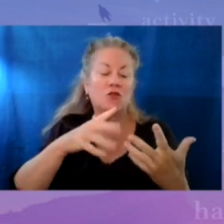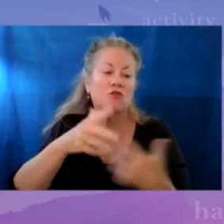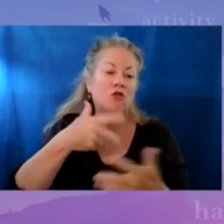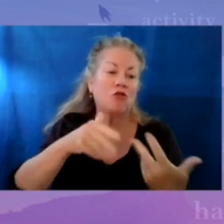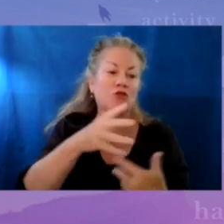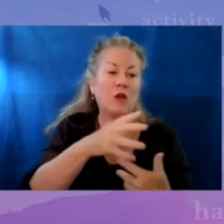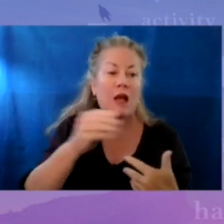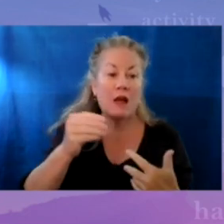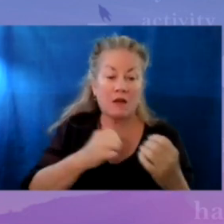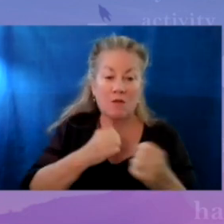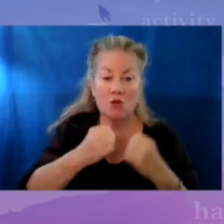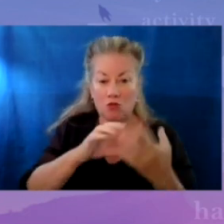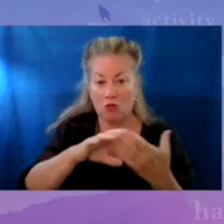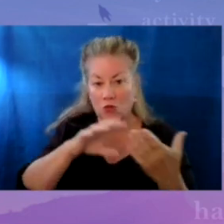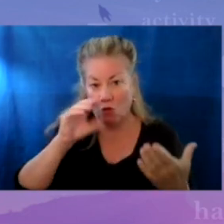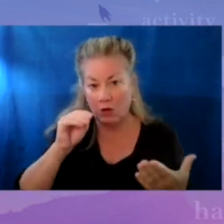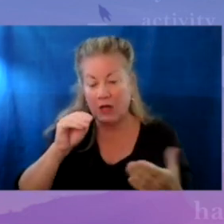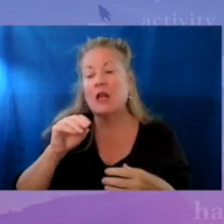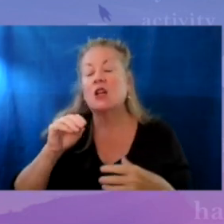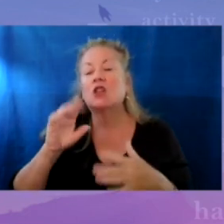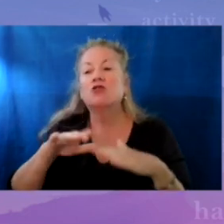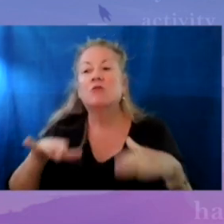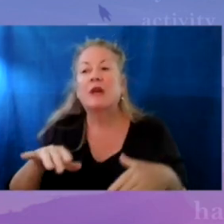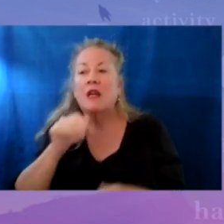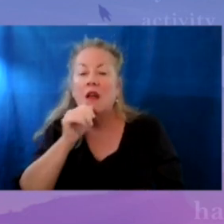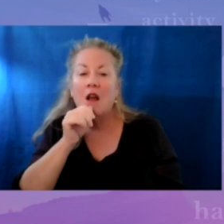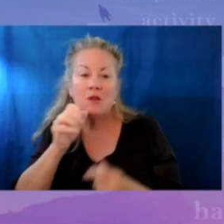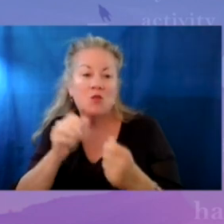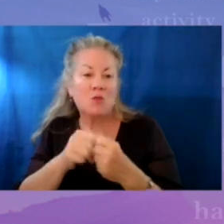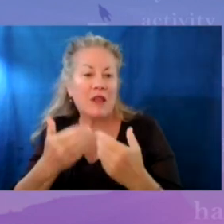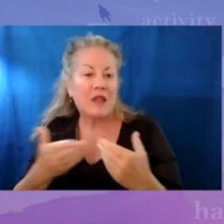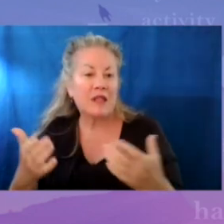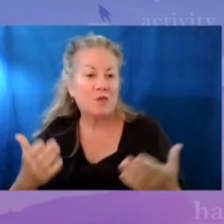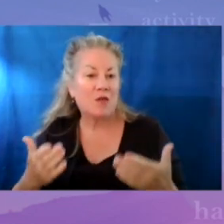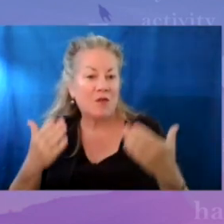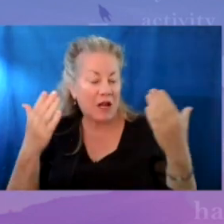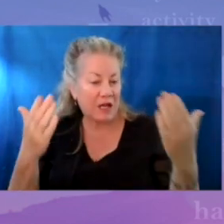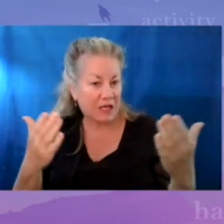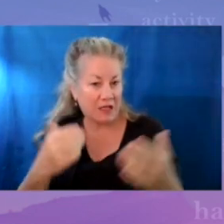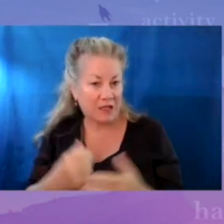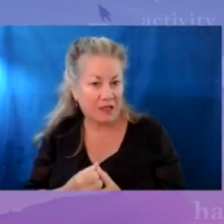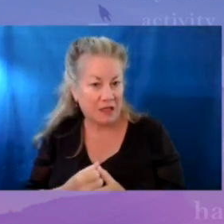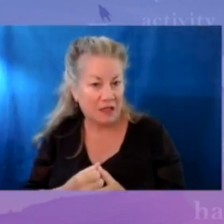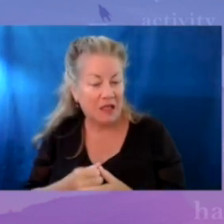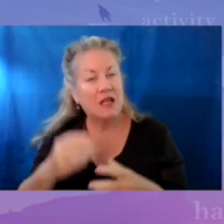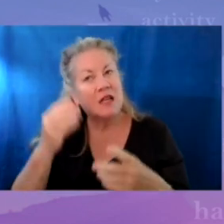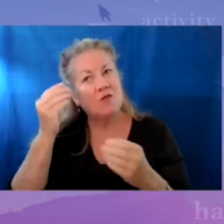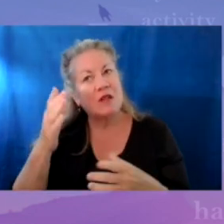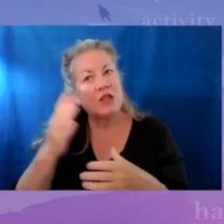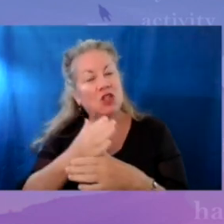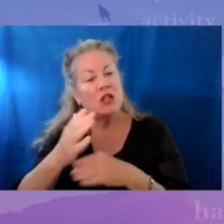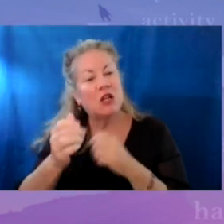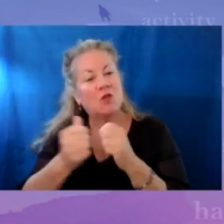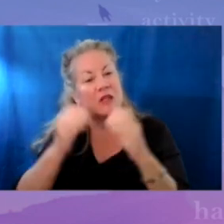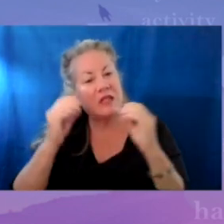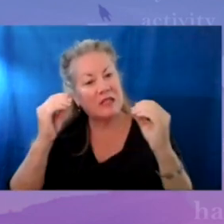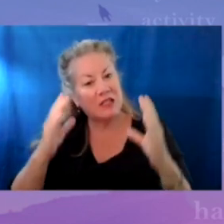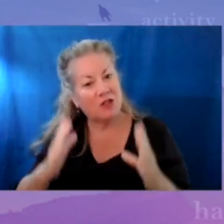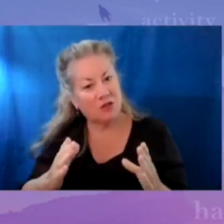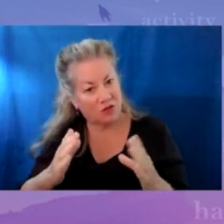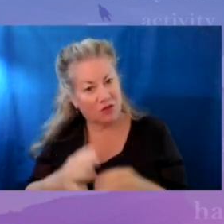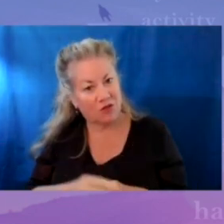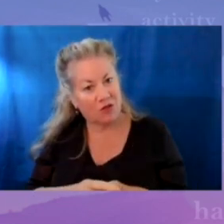learning. It also allowed children to be anonymous with things that they were providing us, information that they shared with their teachers.